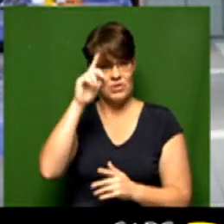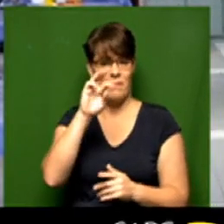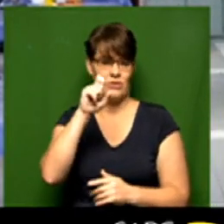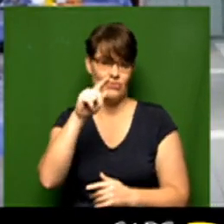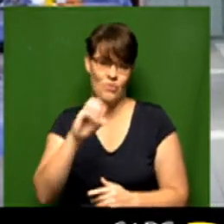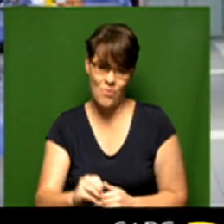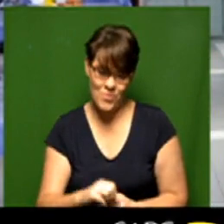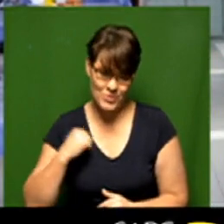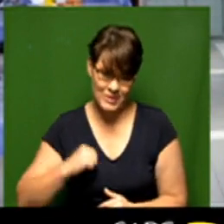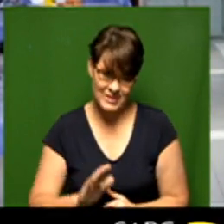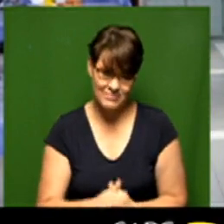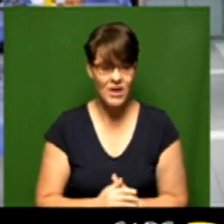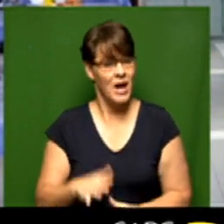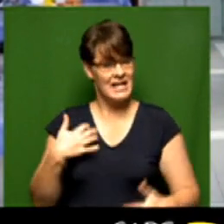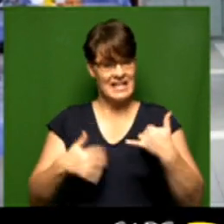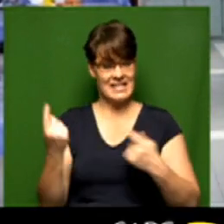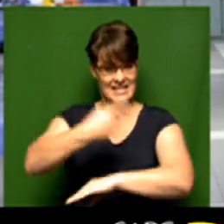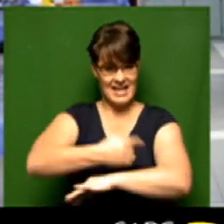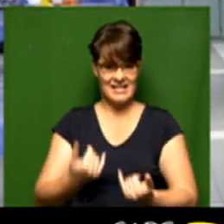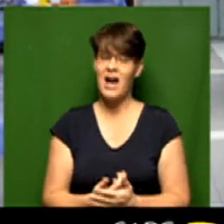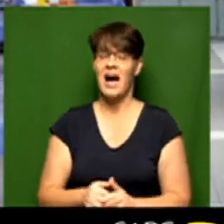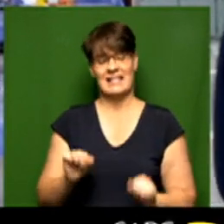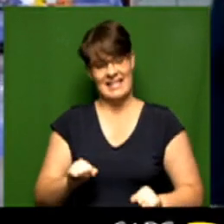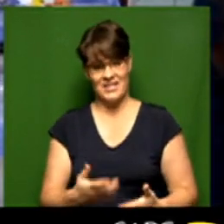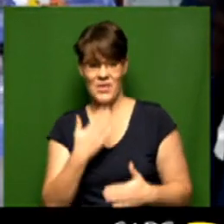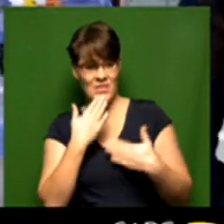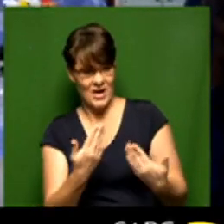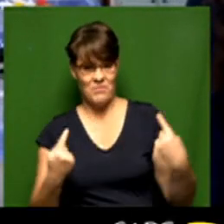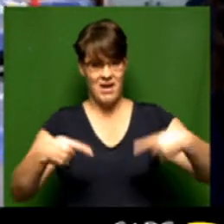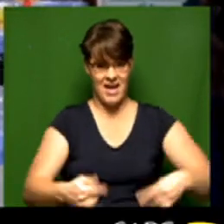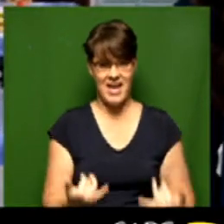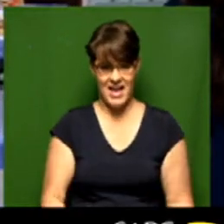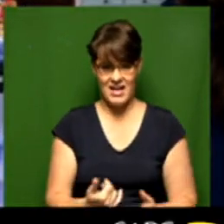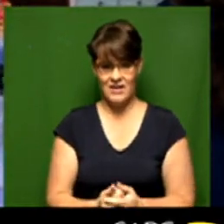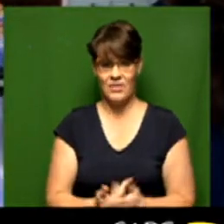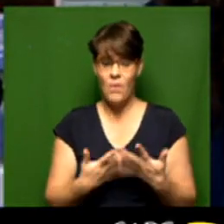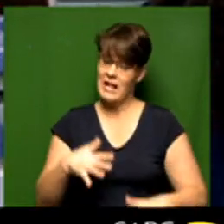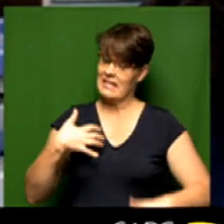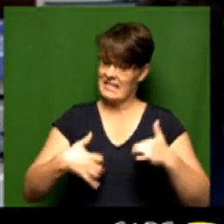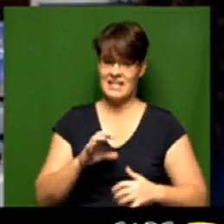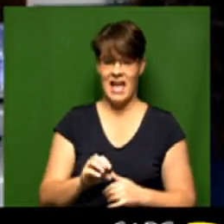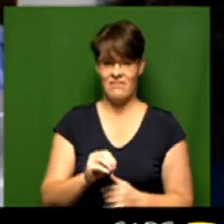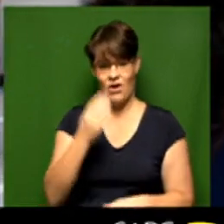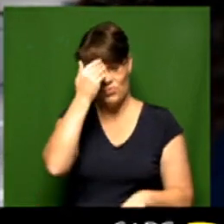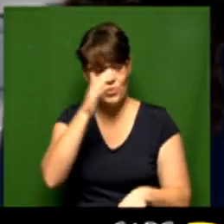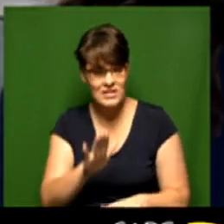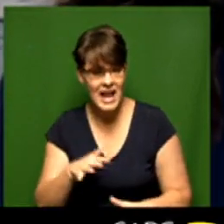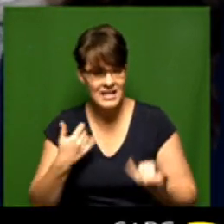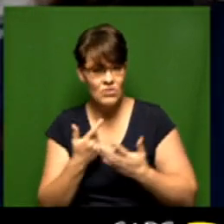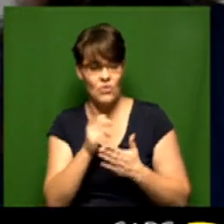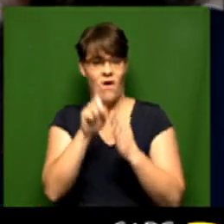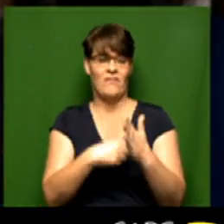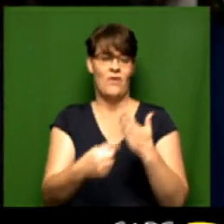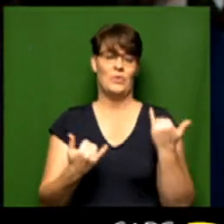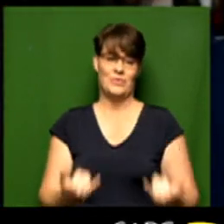morning Deirdre very exciting day today absolutely thank you very much for being here we are very excited the residents are excited to cast